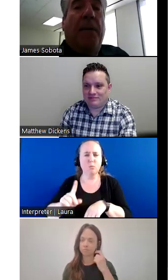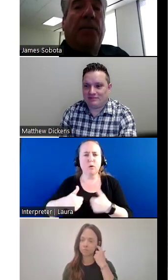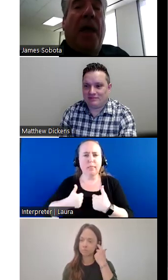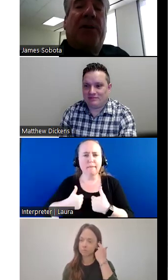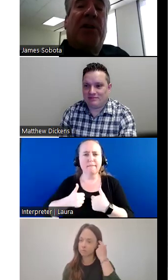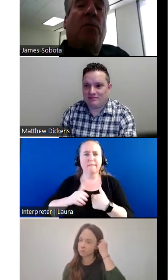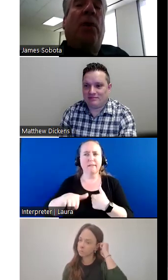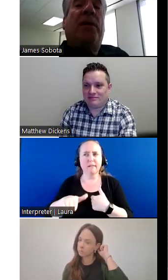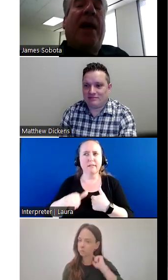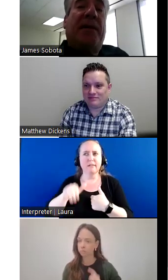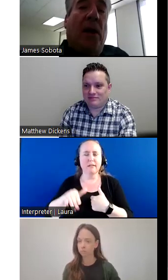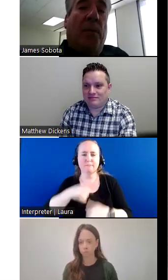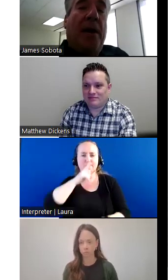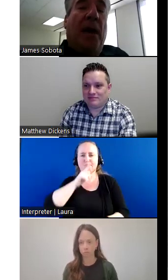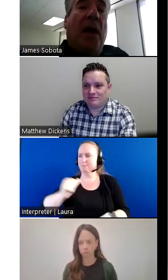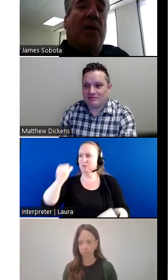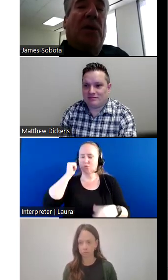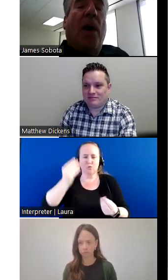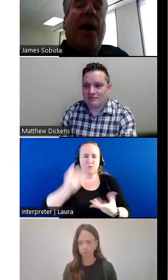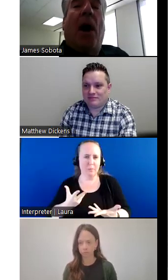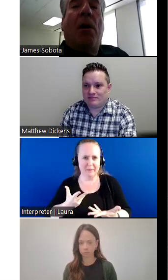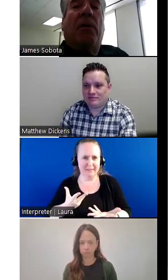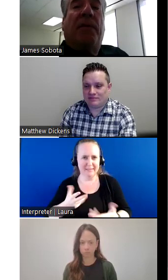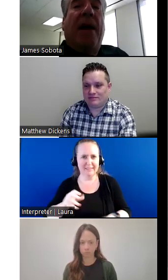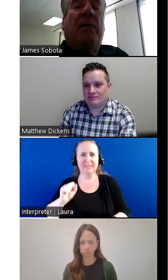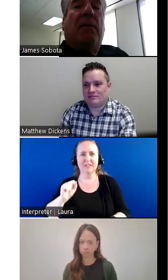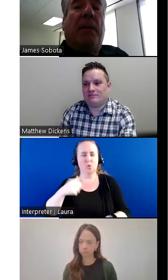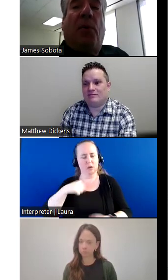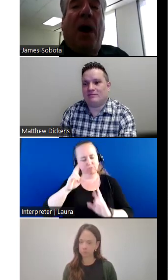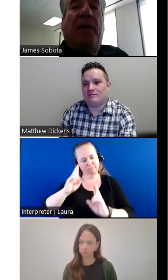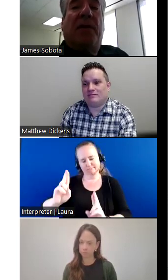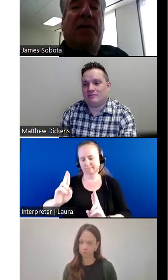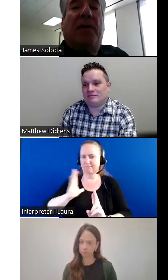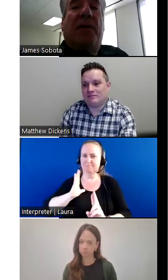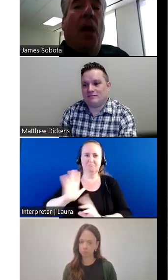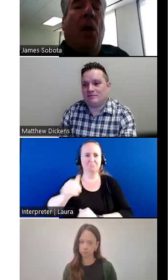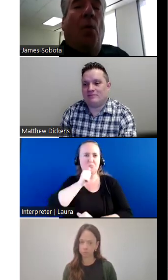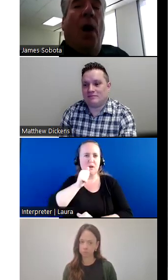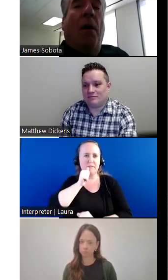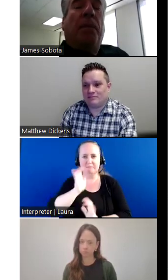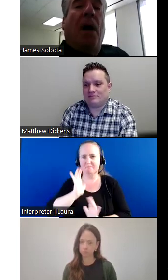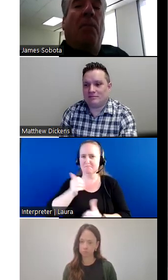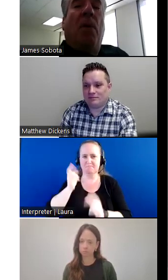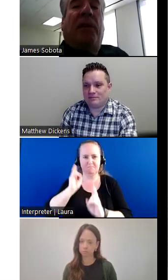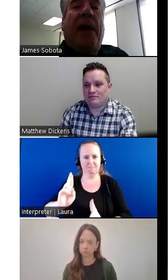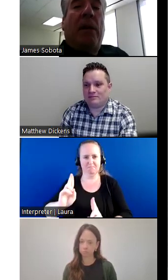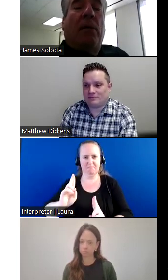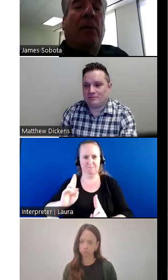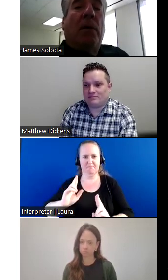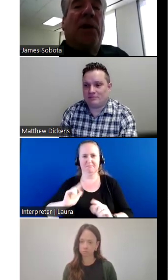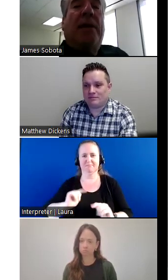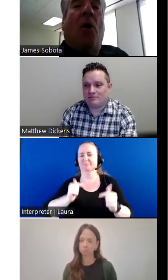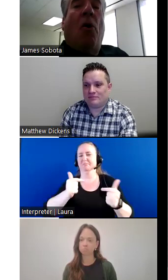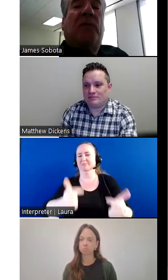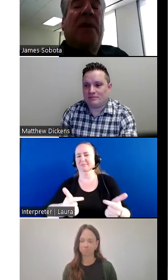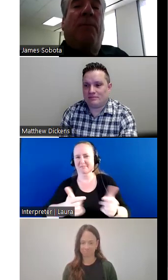lived and she would not tell me. So I honored that, that privacy. Well, a month later,